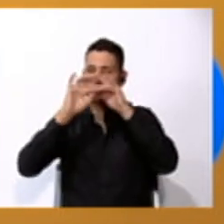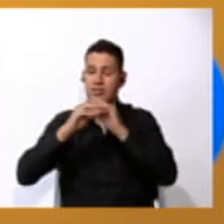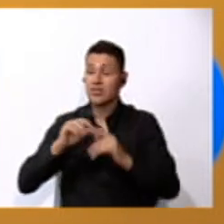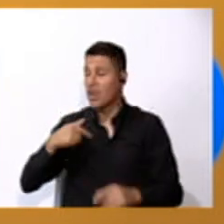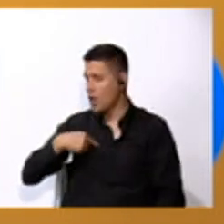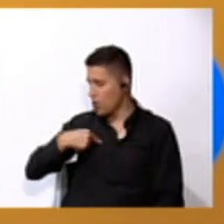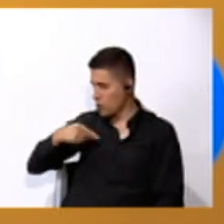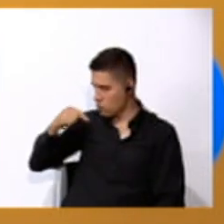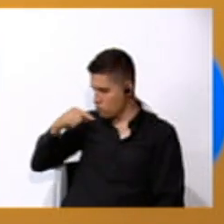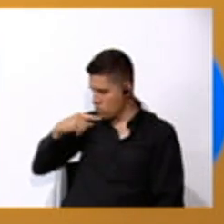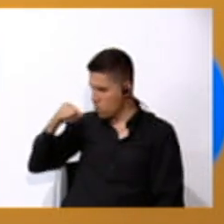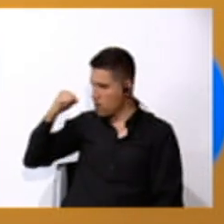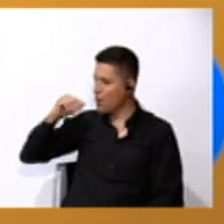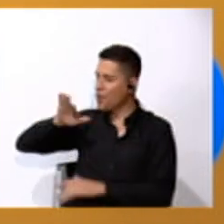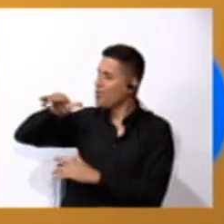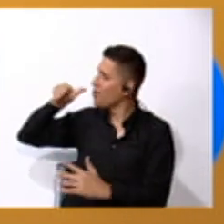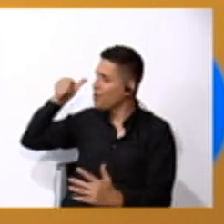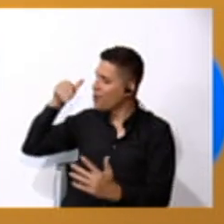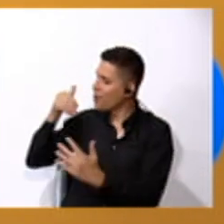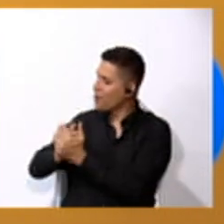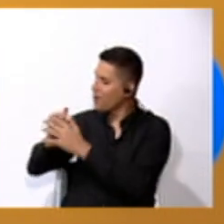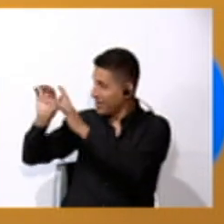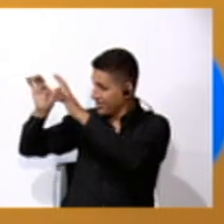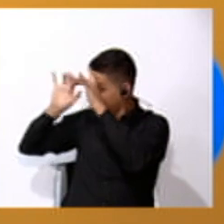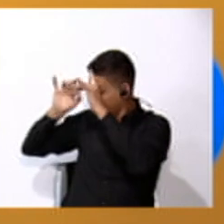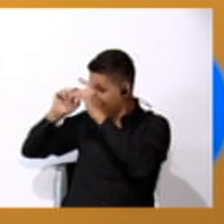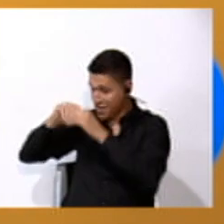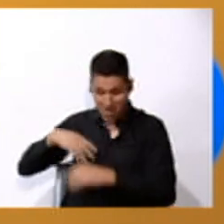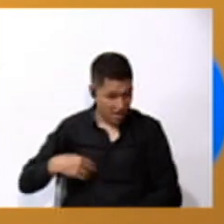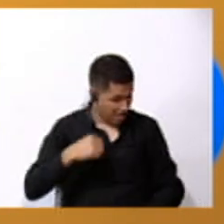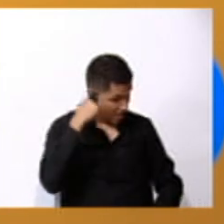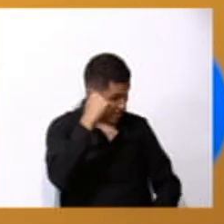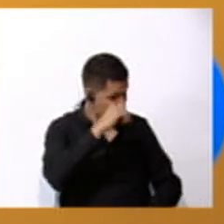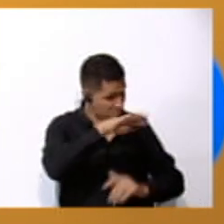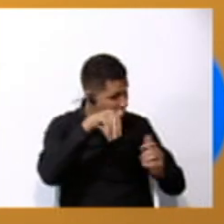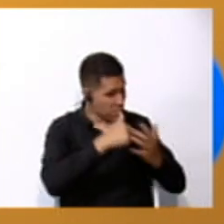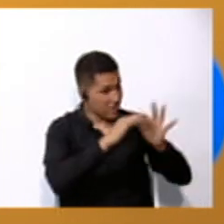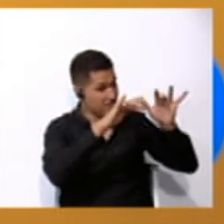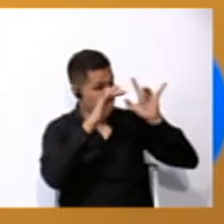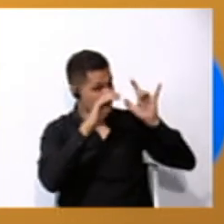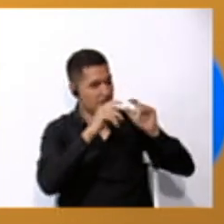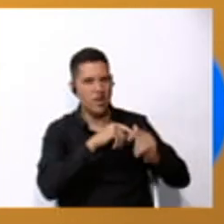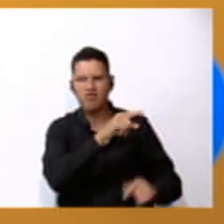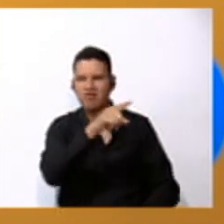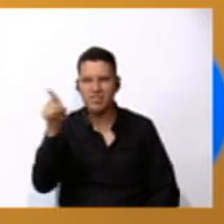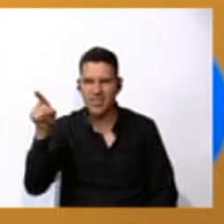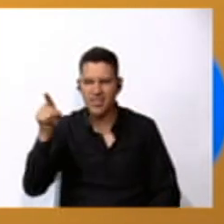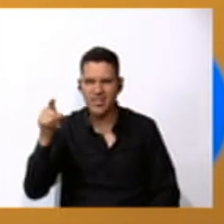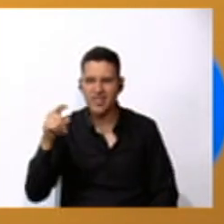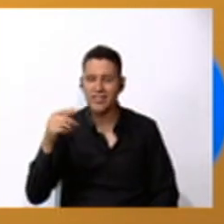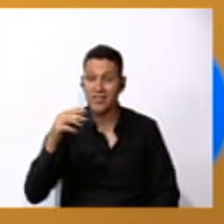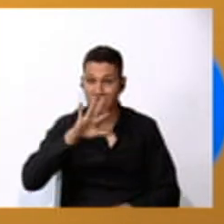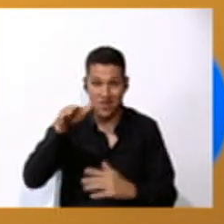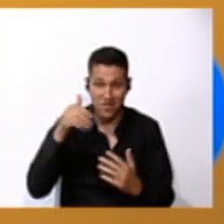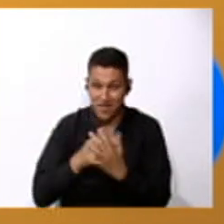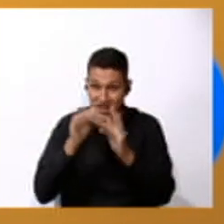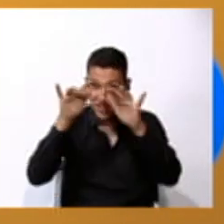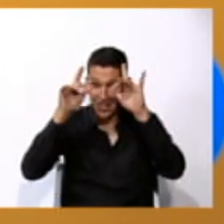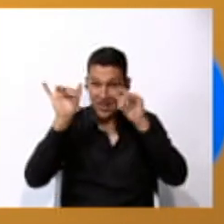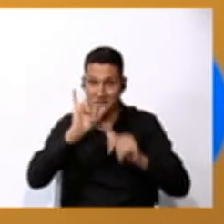all stars. Conseguiste todas las estrellas. What about you? Excellent.